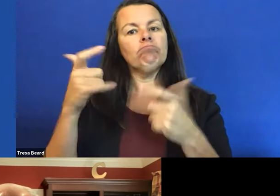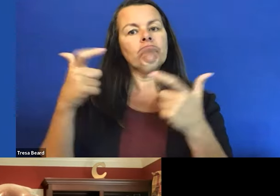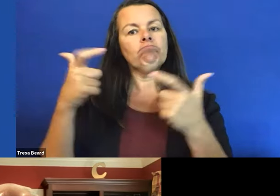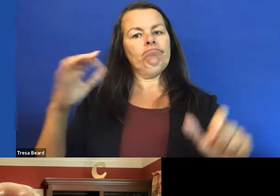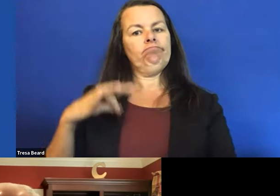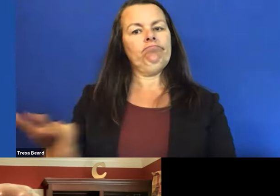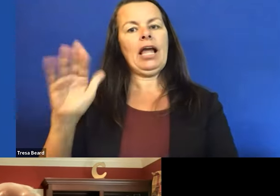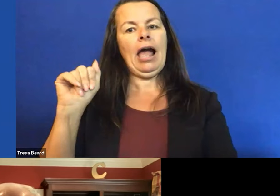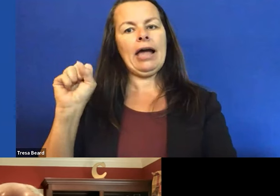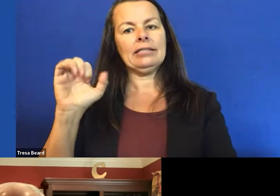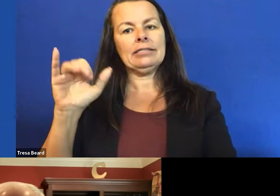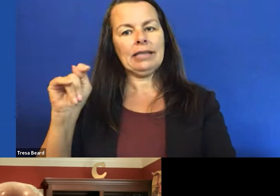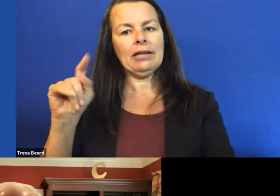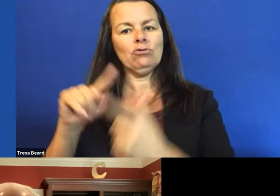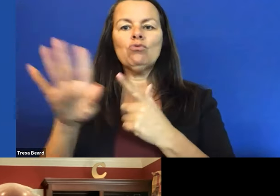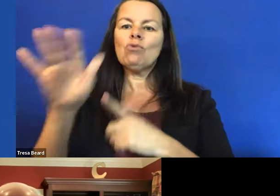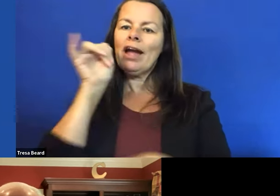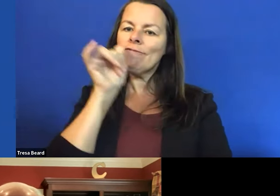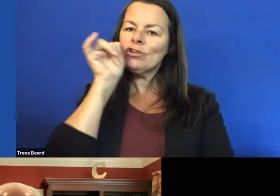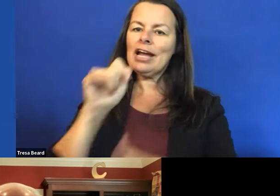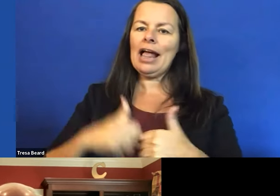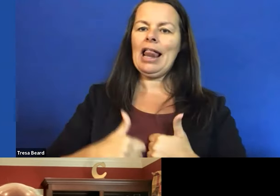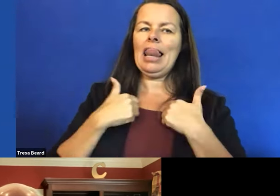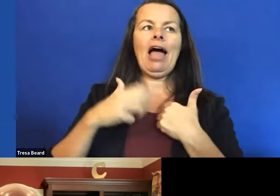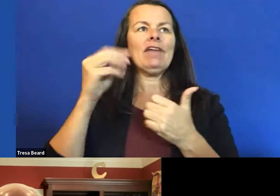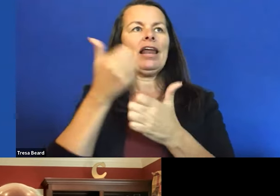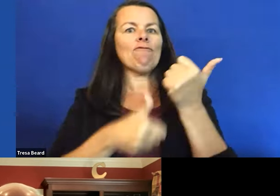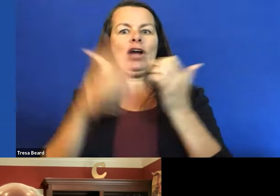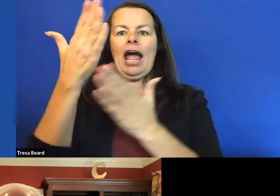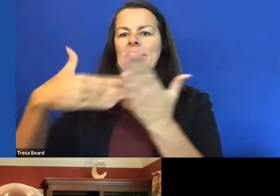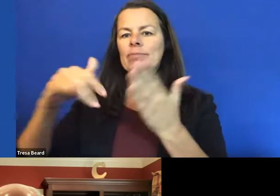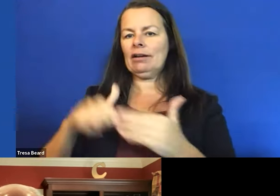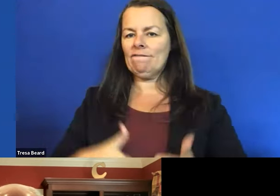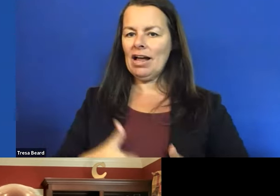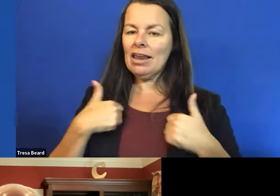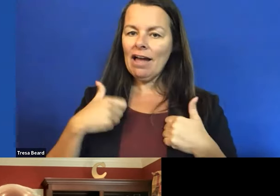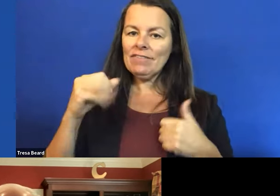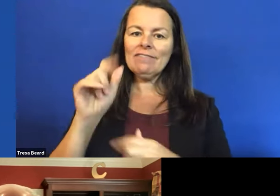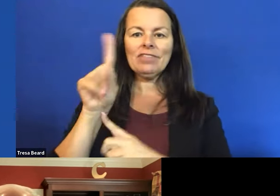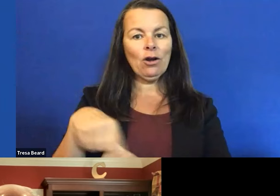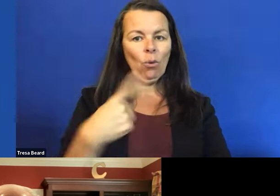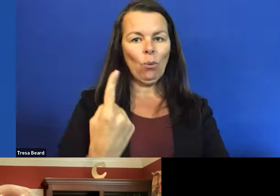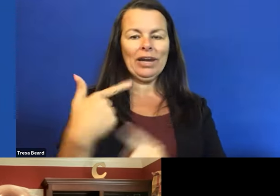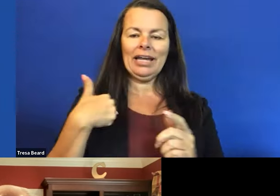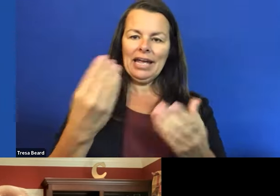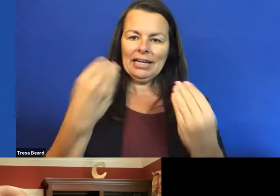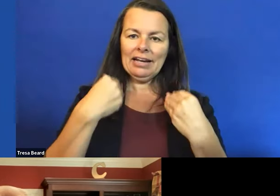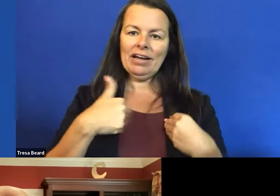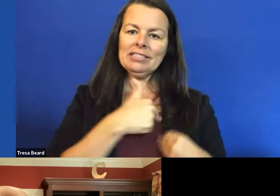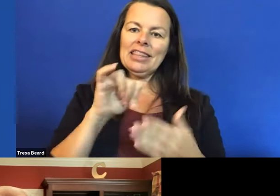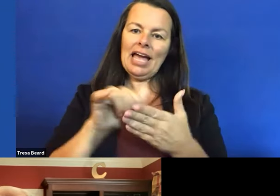everyday life and every aspect of life if they only give us the opportunity to participate.